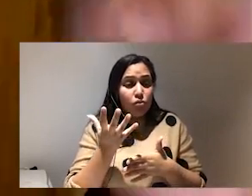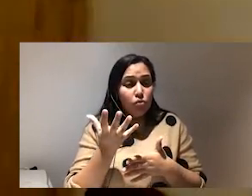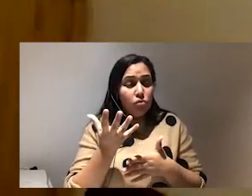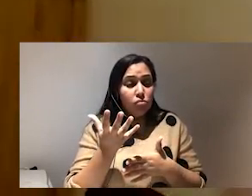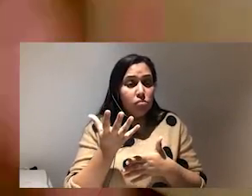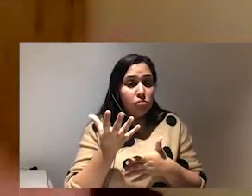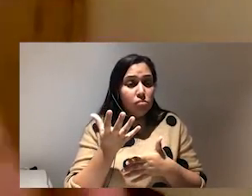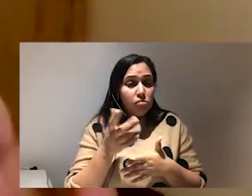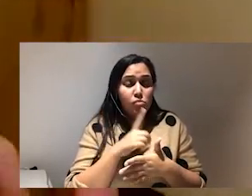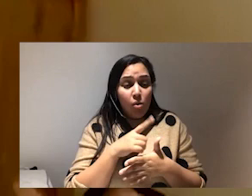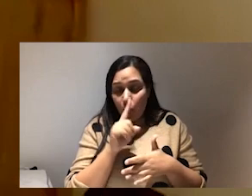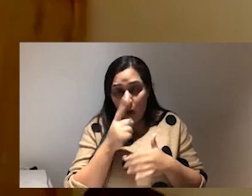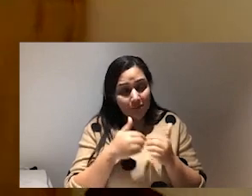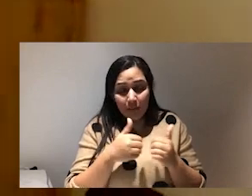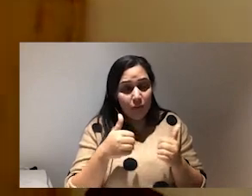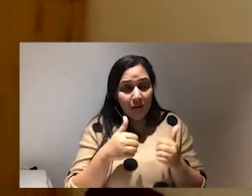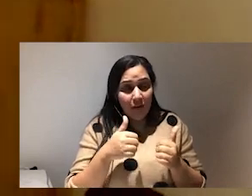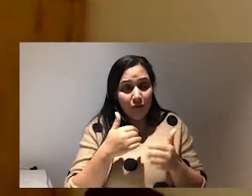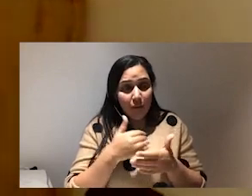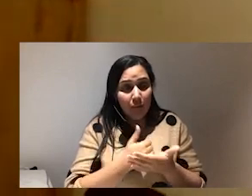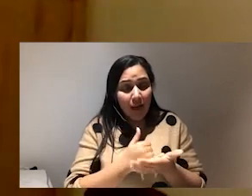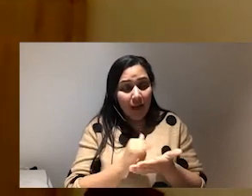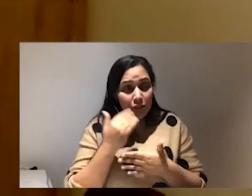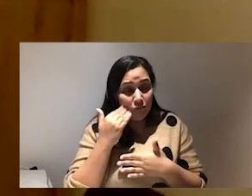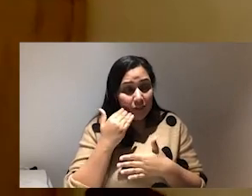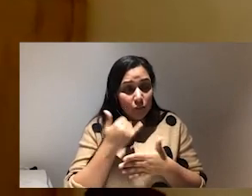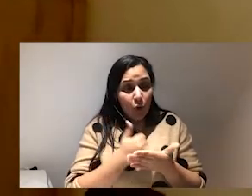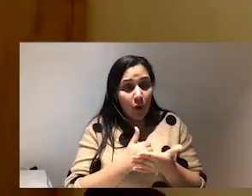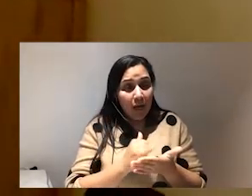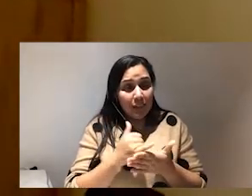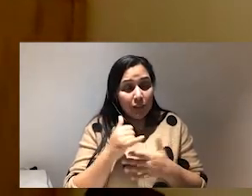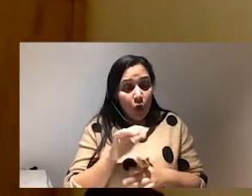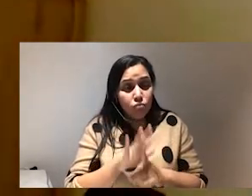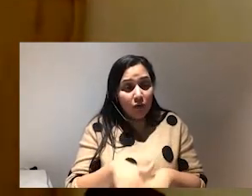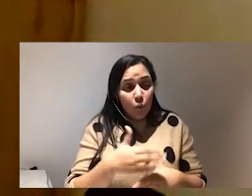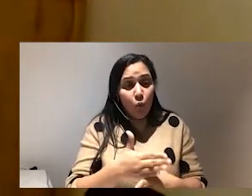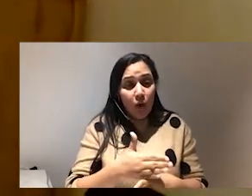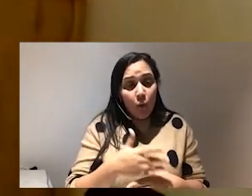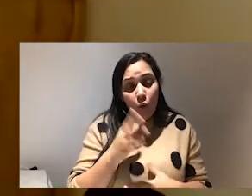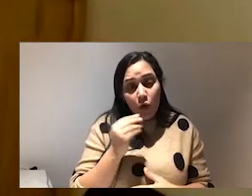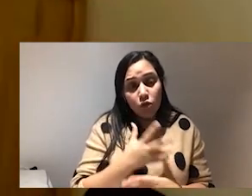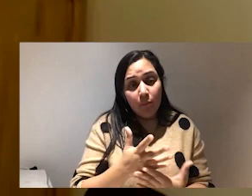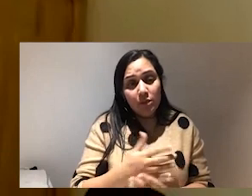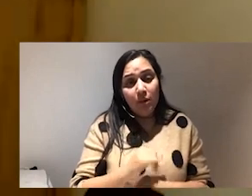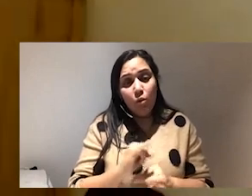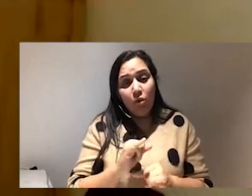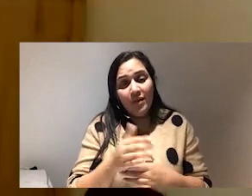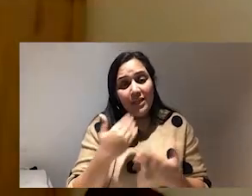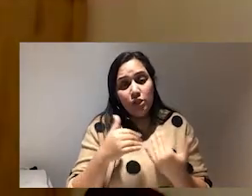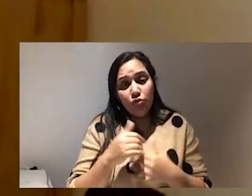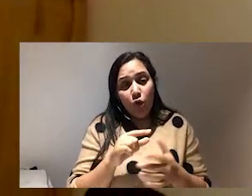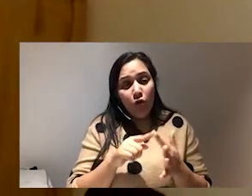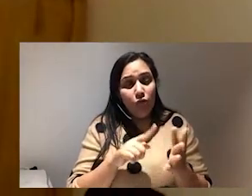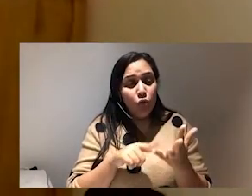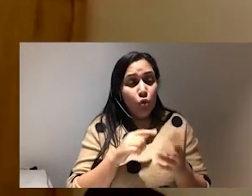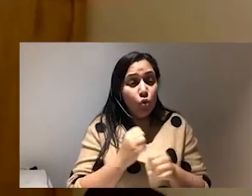why we can't separate that from anti-racism from anti-oppression work i mean we learned so much about the sordid history of eugenics kind